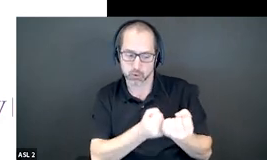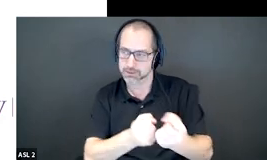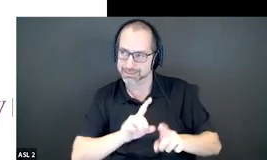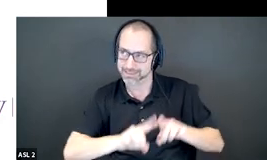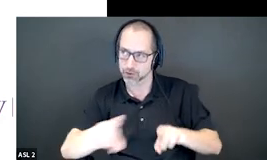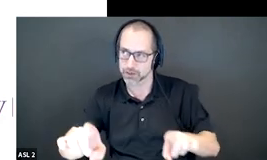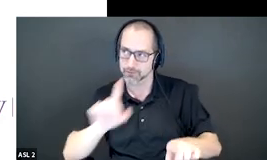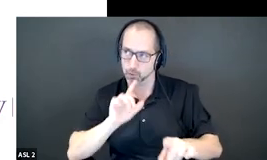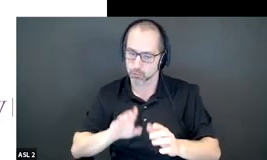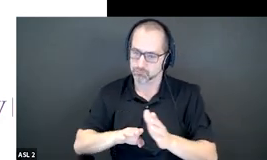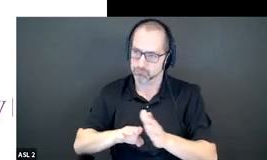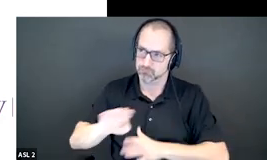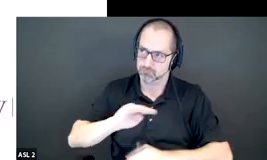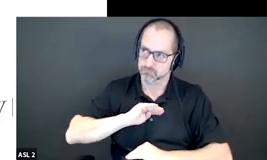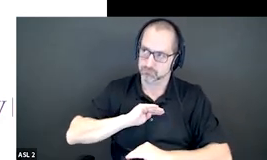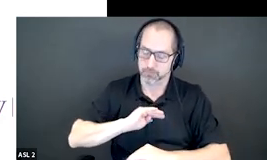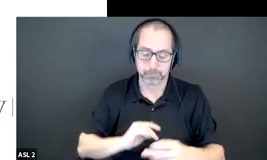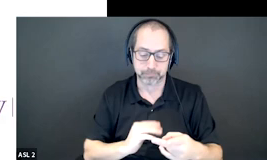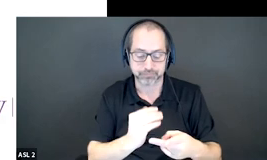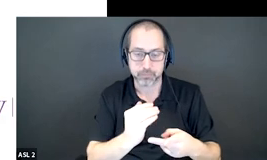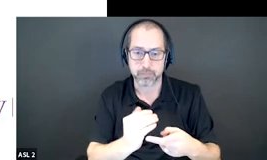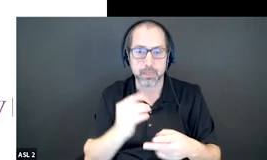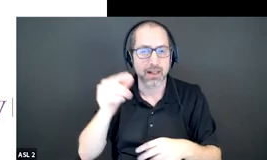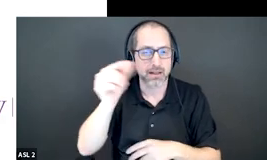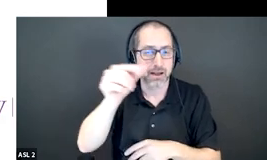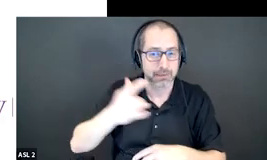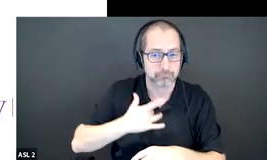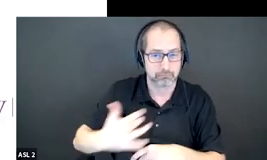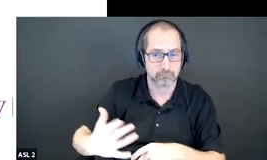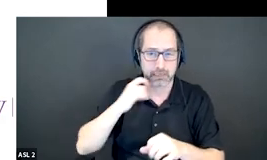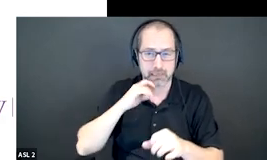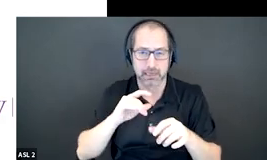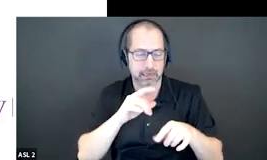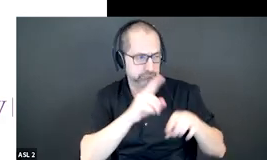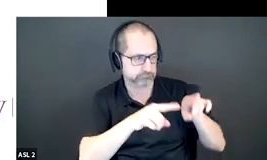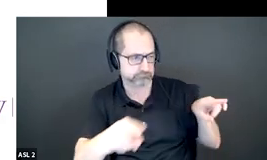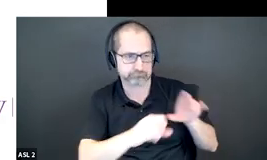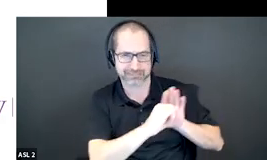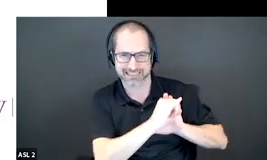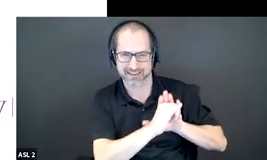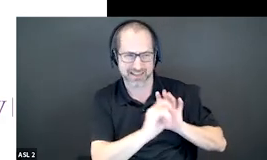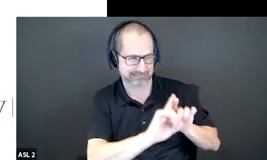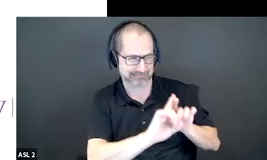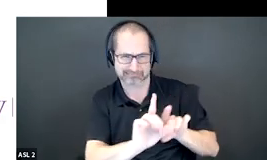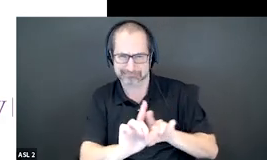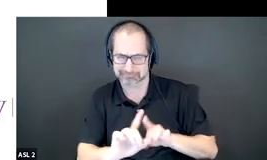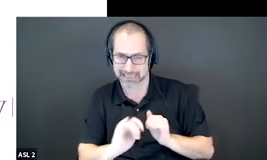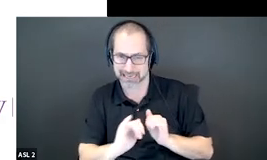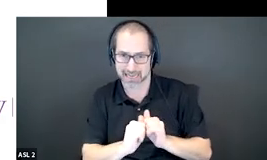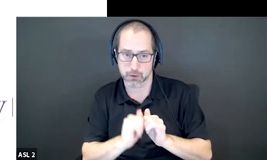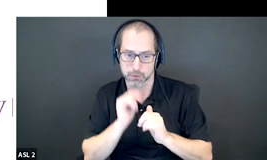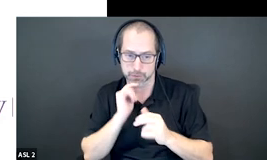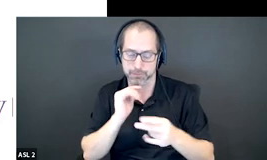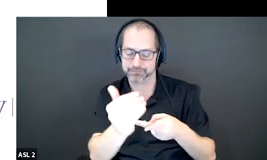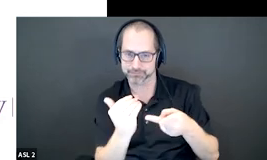needs um one of the ways that the government can identify the range of supports which may be needed um is covered by point